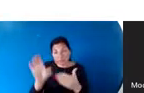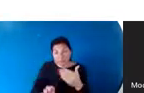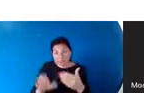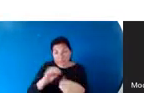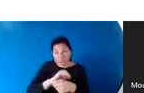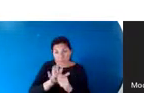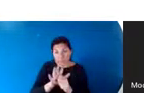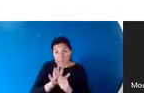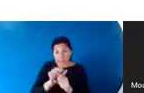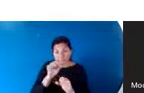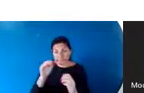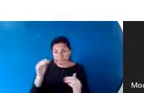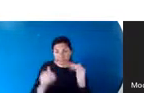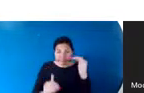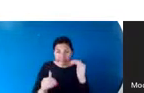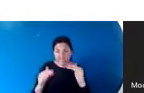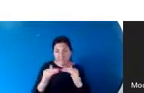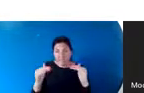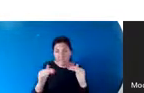uneven.